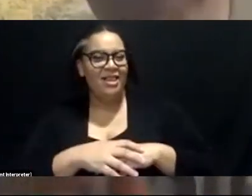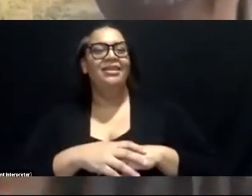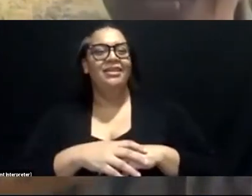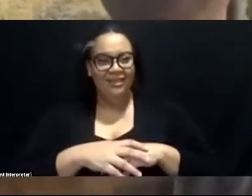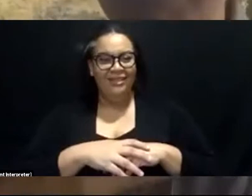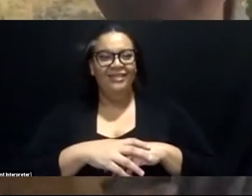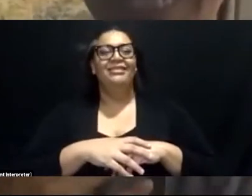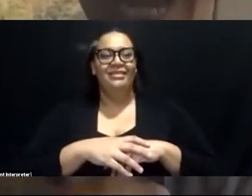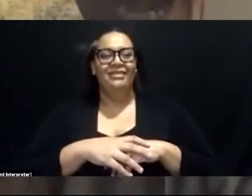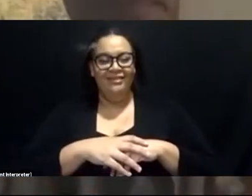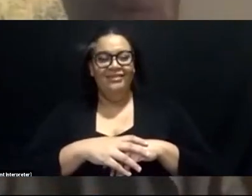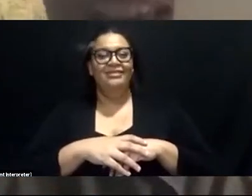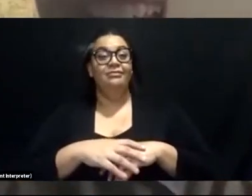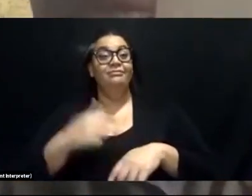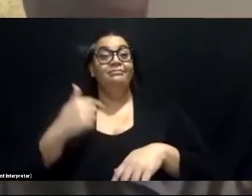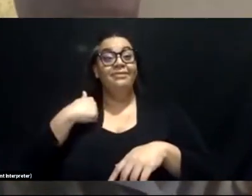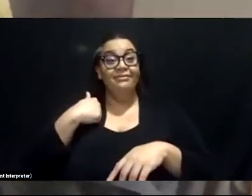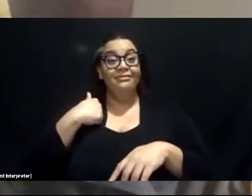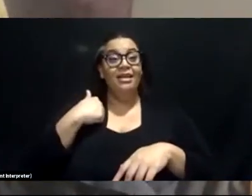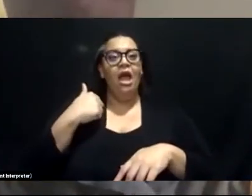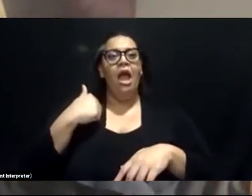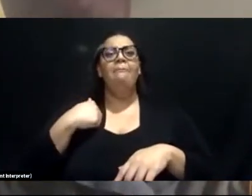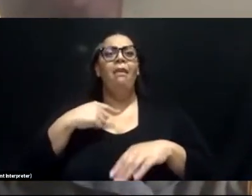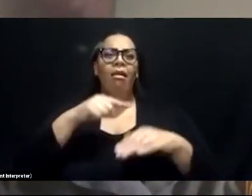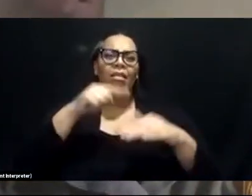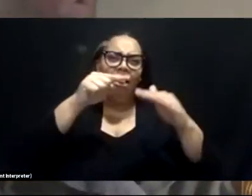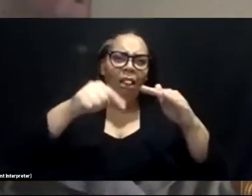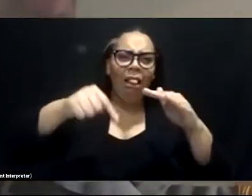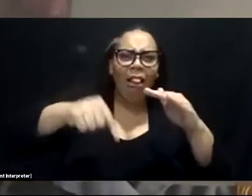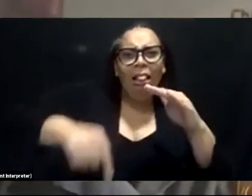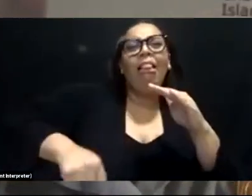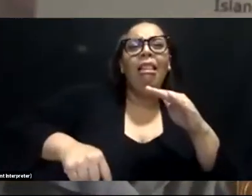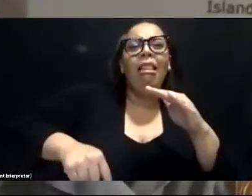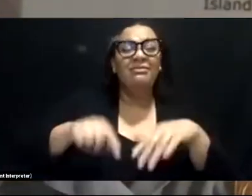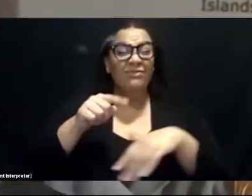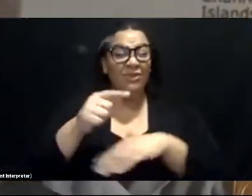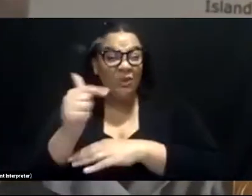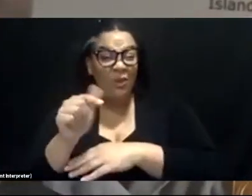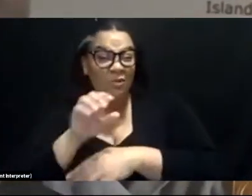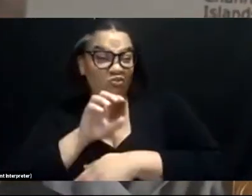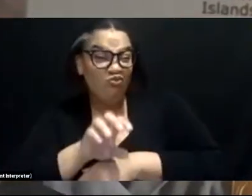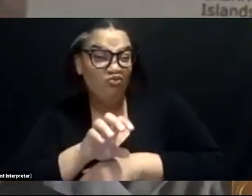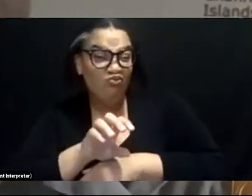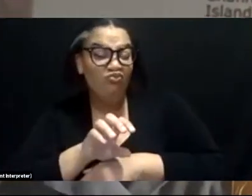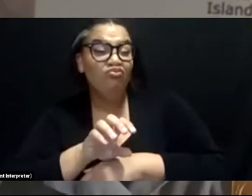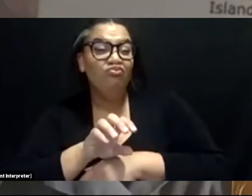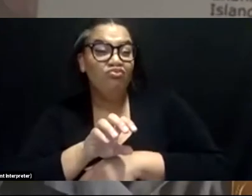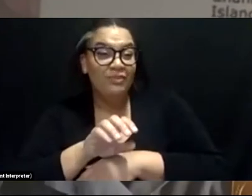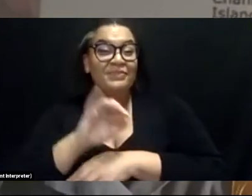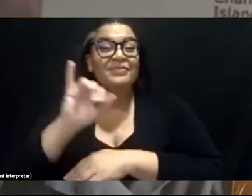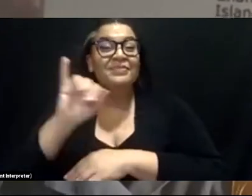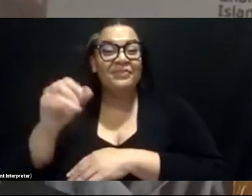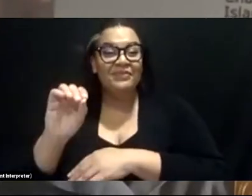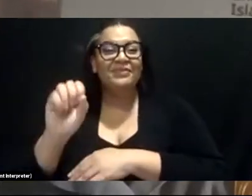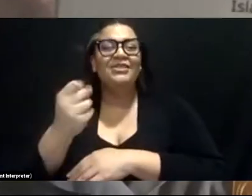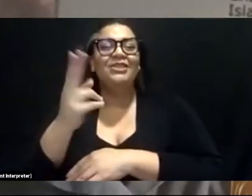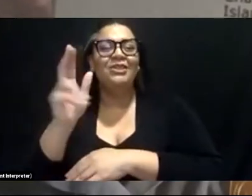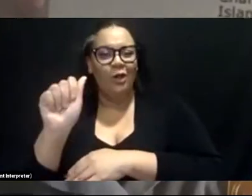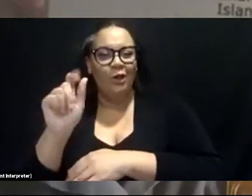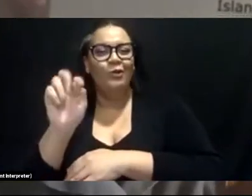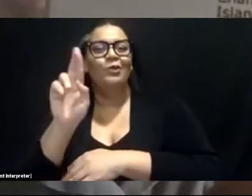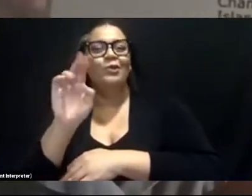park. Okay, and then me, I'm way down here at the bottom. This green blob is Joshua Tree National Park.